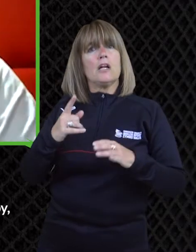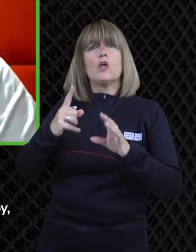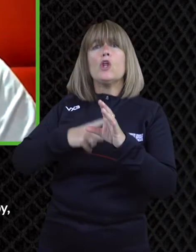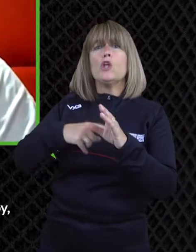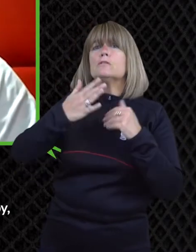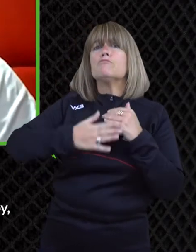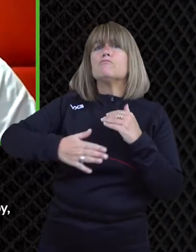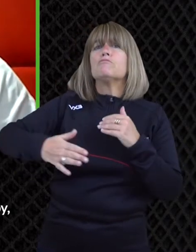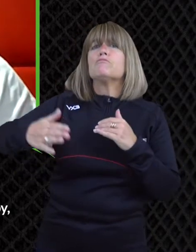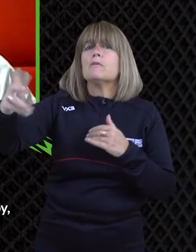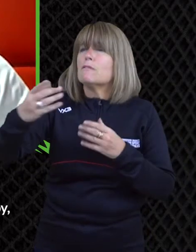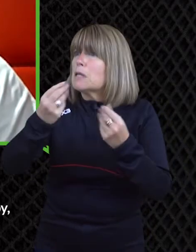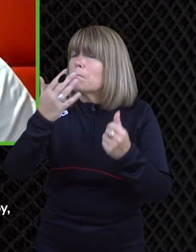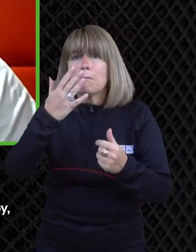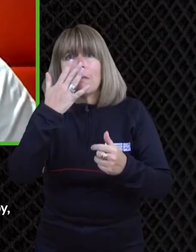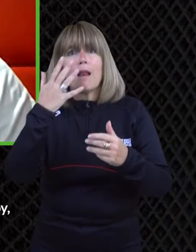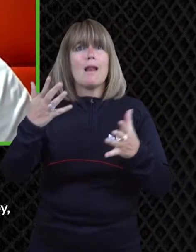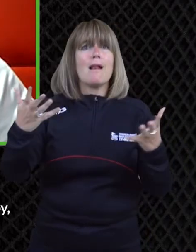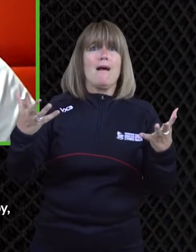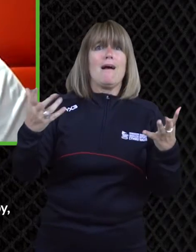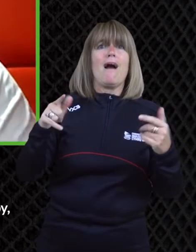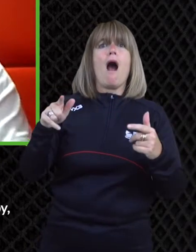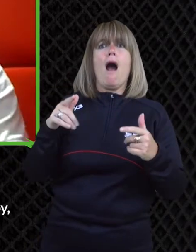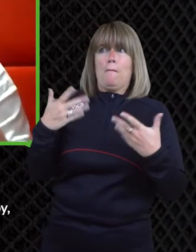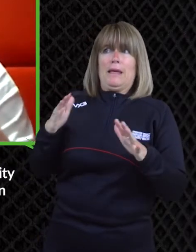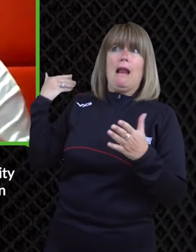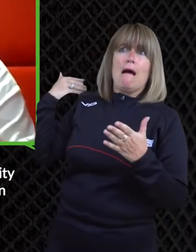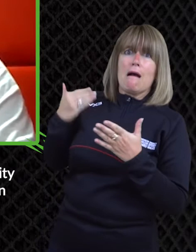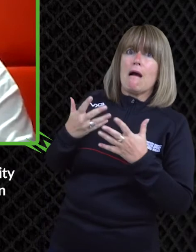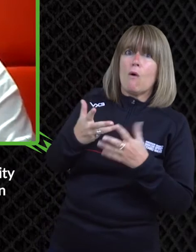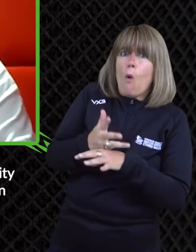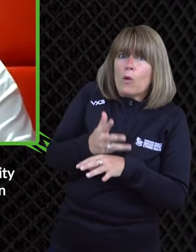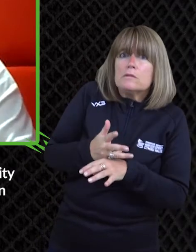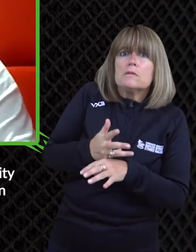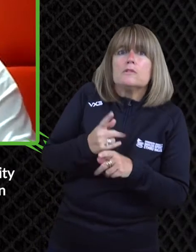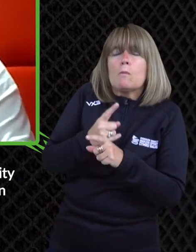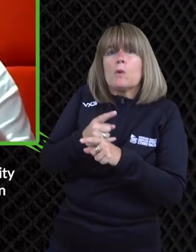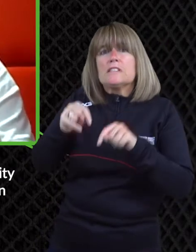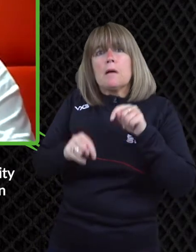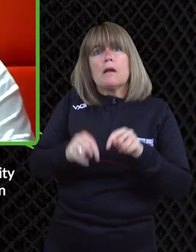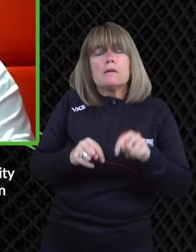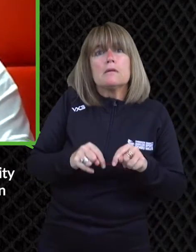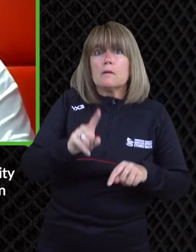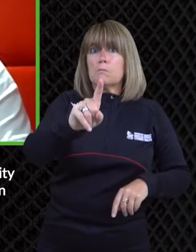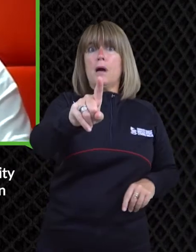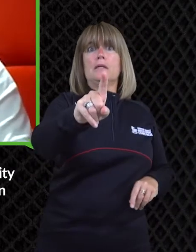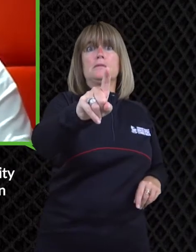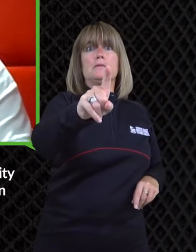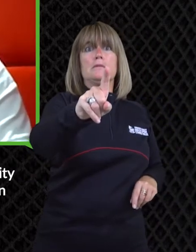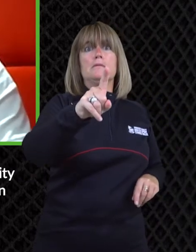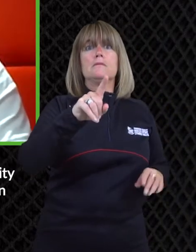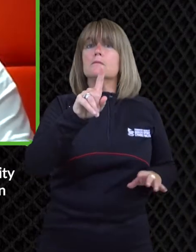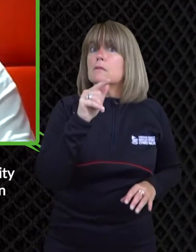you feel comfortable with and in years gone by i think we have some people certain people have felt awkward about